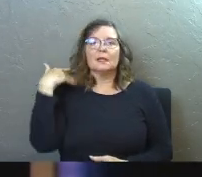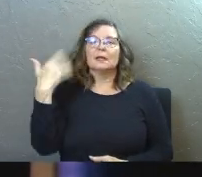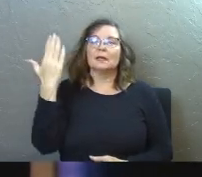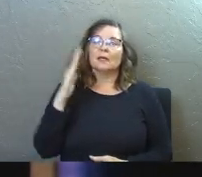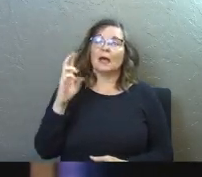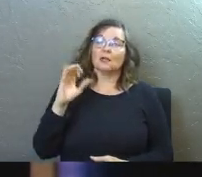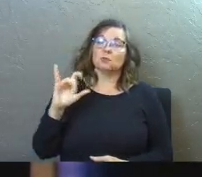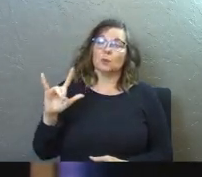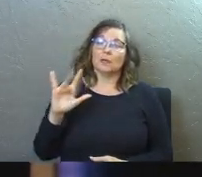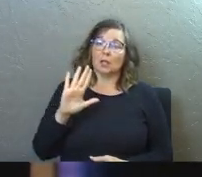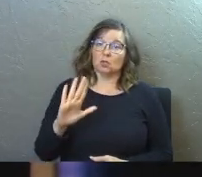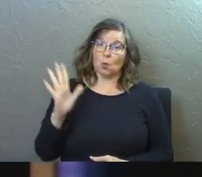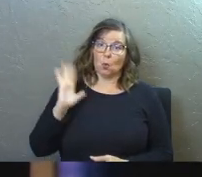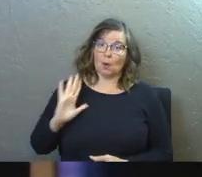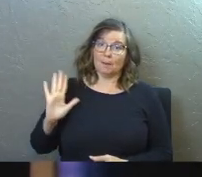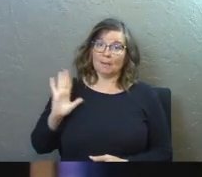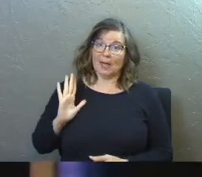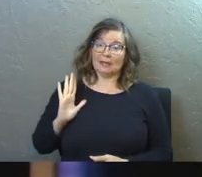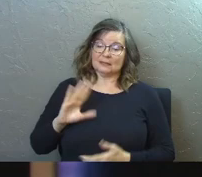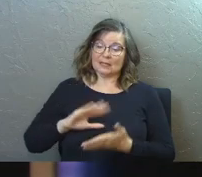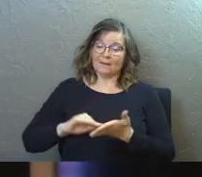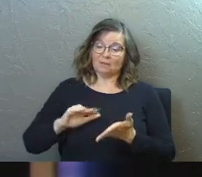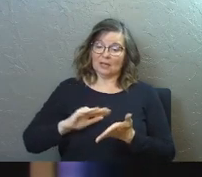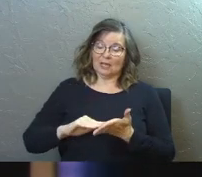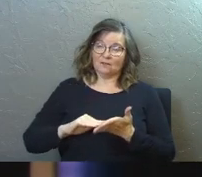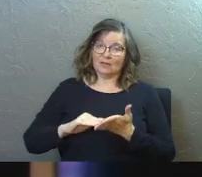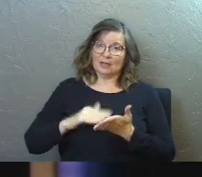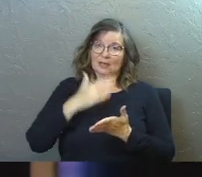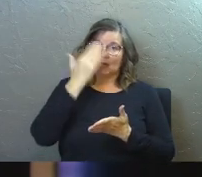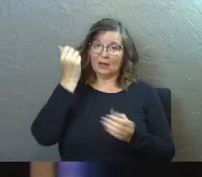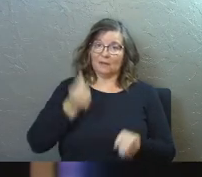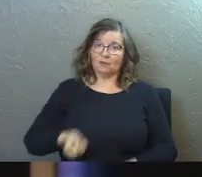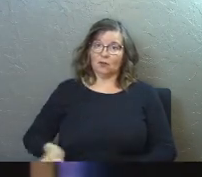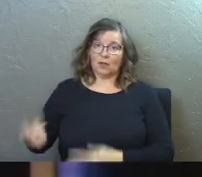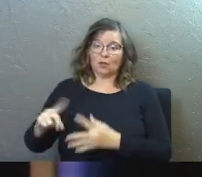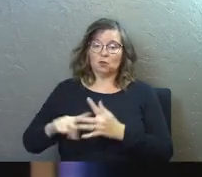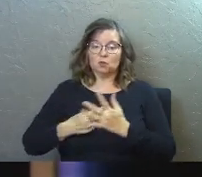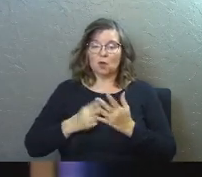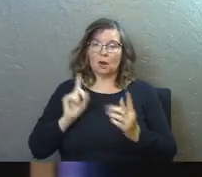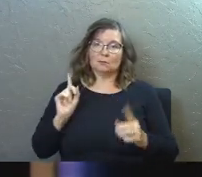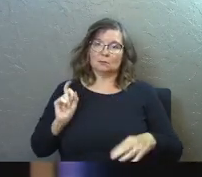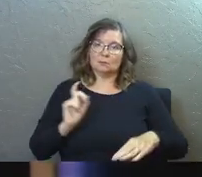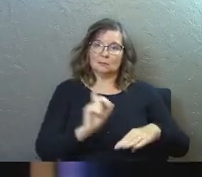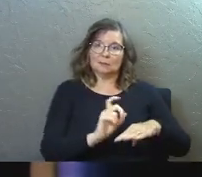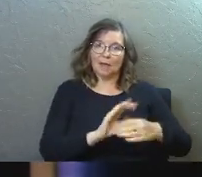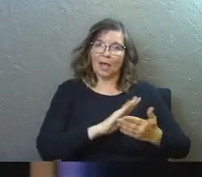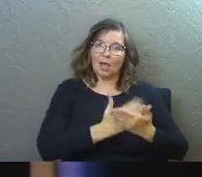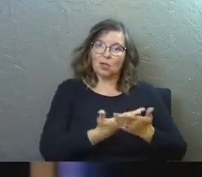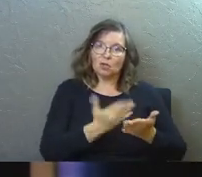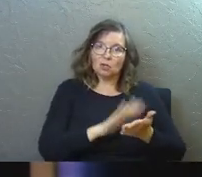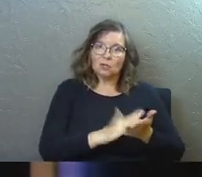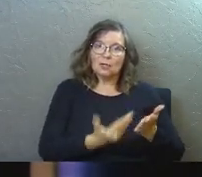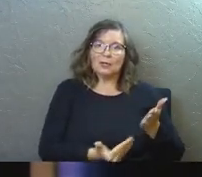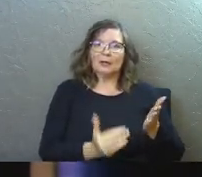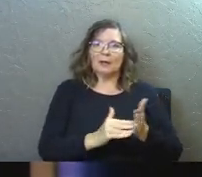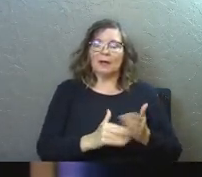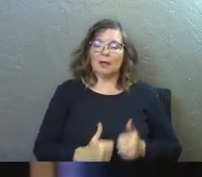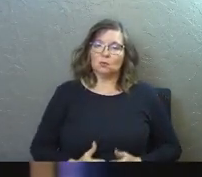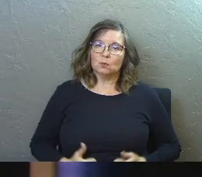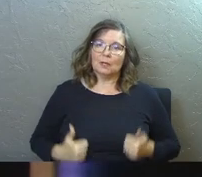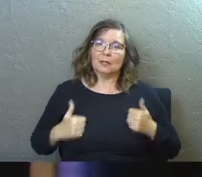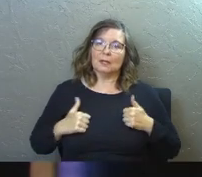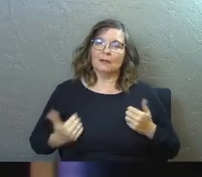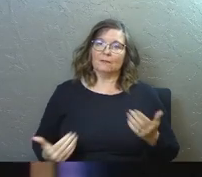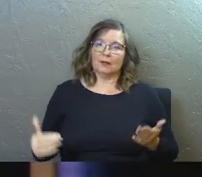God's will is that your past is so forgiven and so forgotten that you start to cook again and you start to live again.